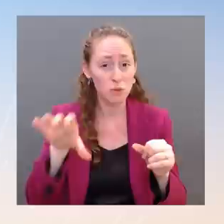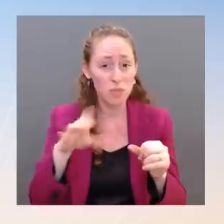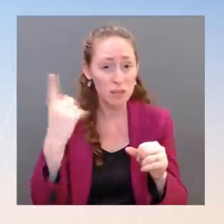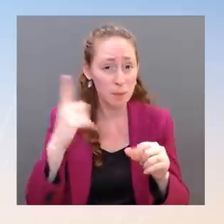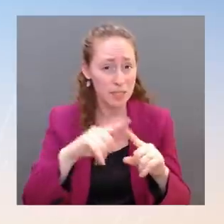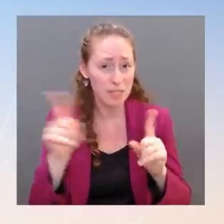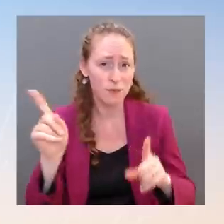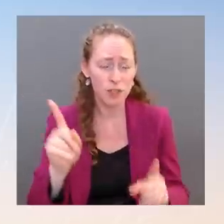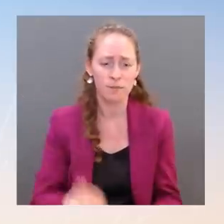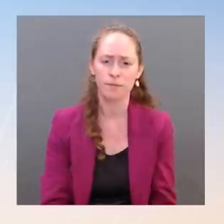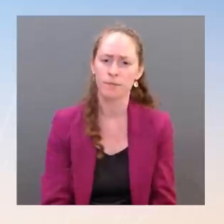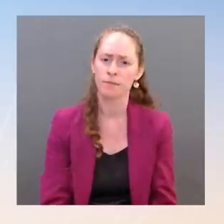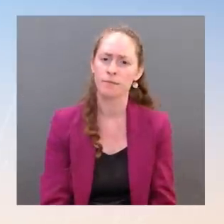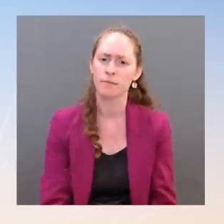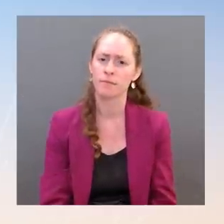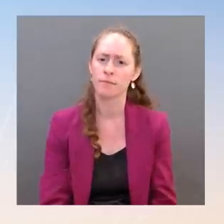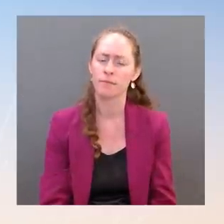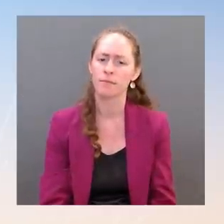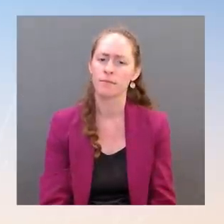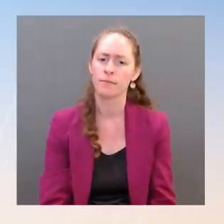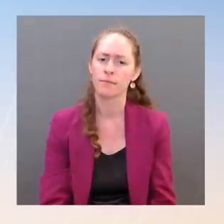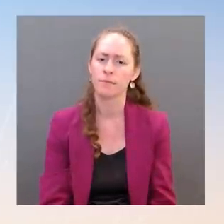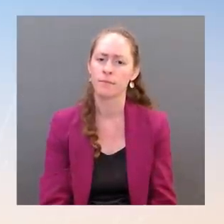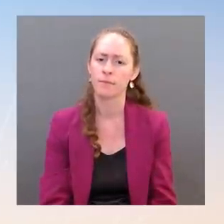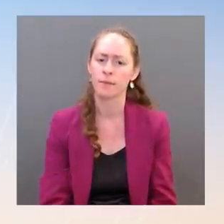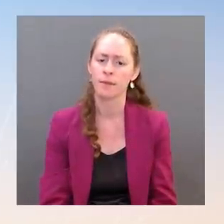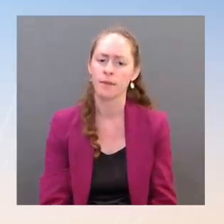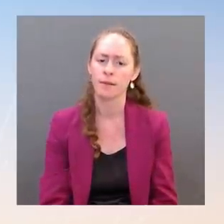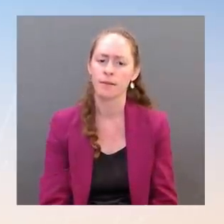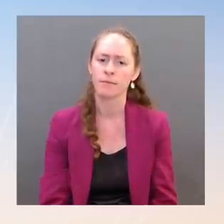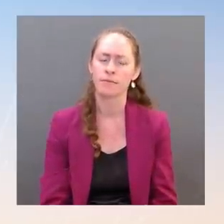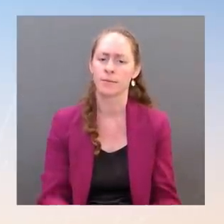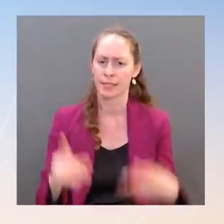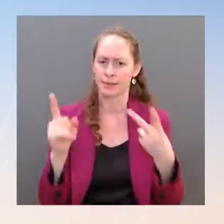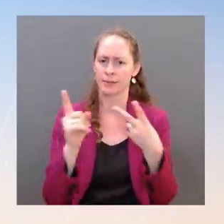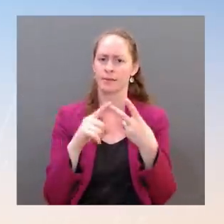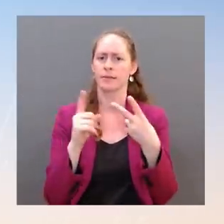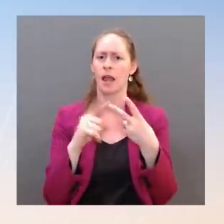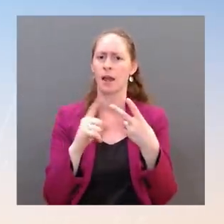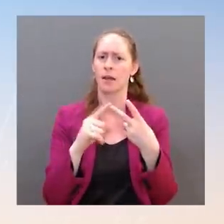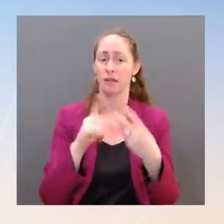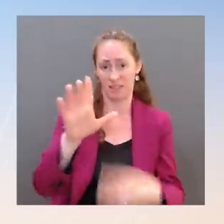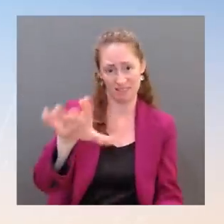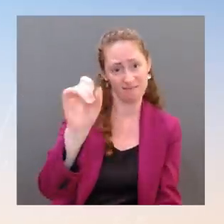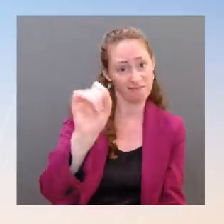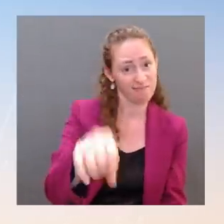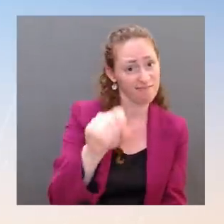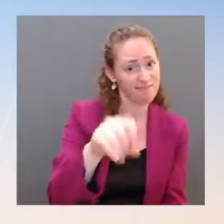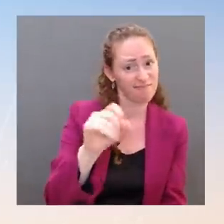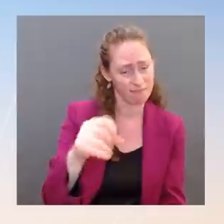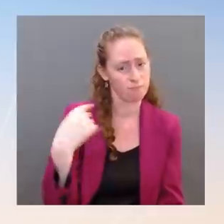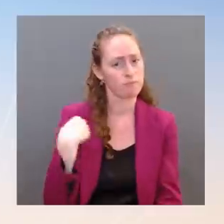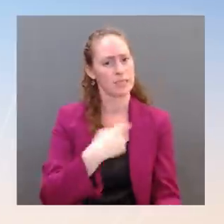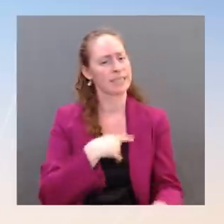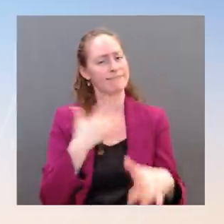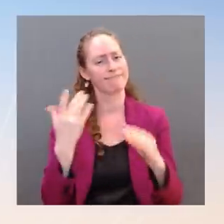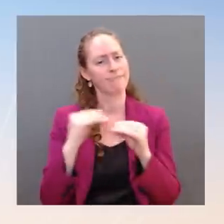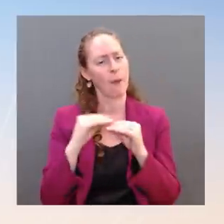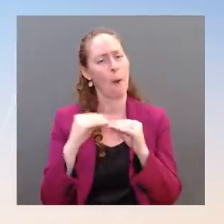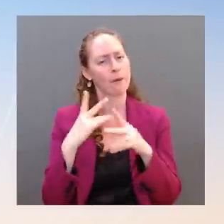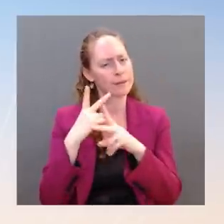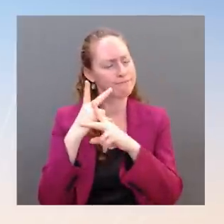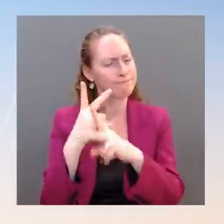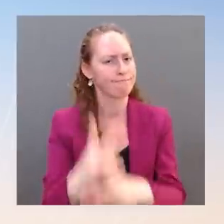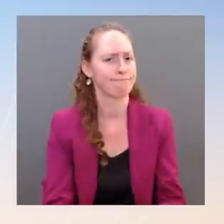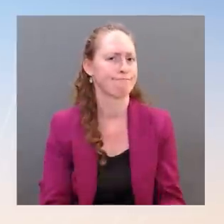to your last question. I'll answer that first here at the White House. And we've said this before when we're in the meeting. I was in a meeting with the president earlier today. I